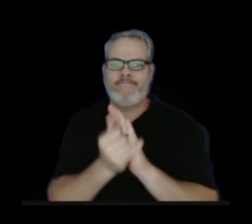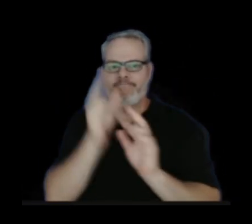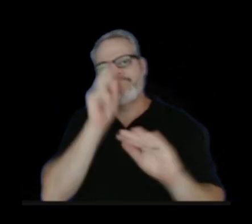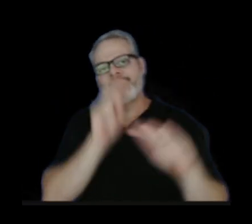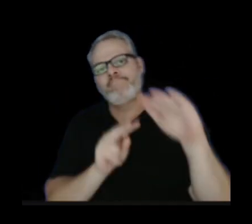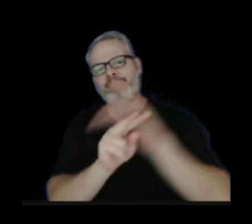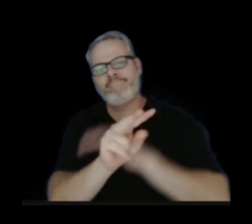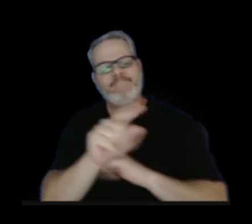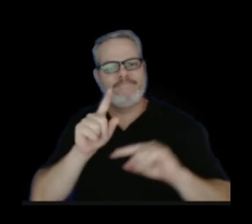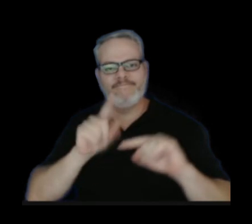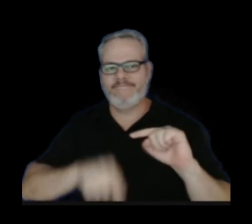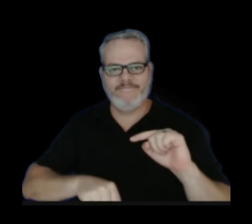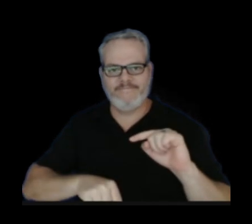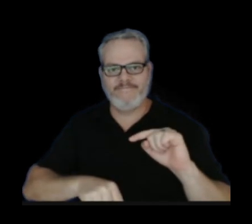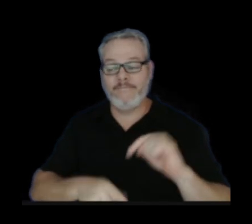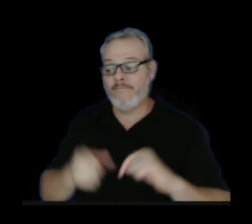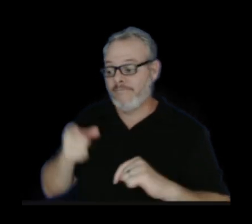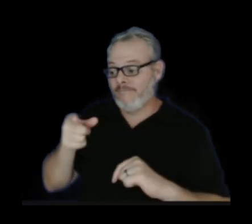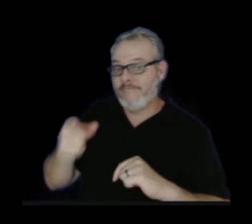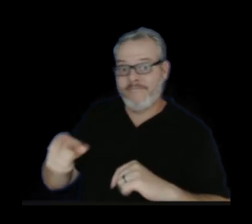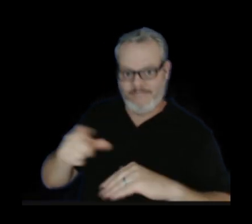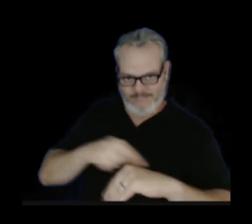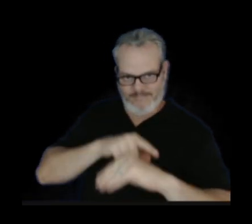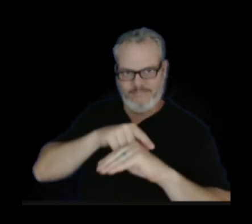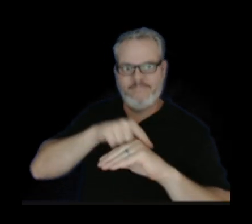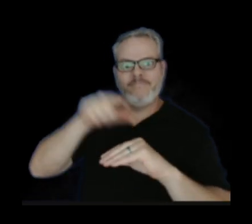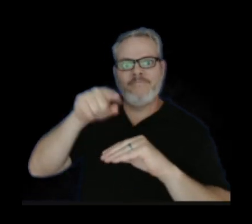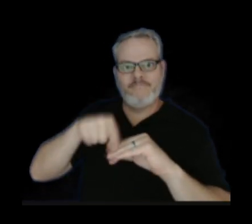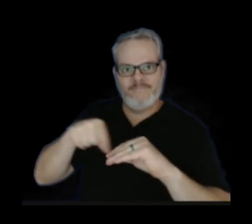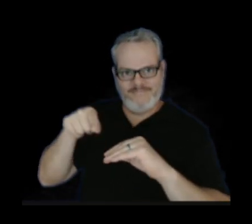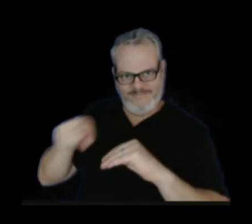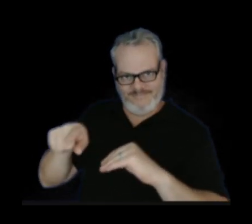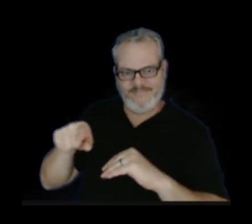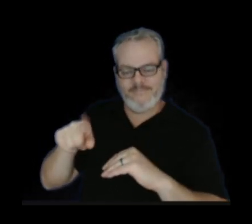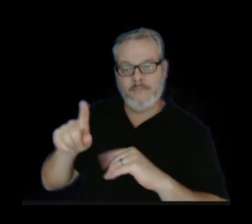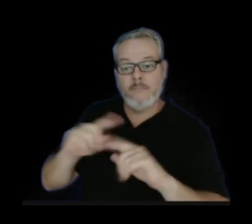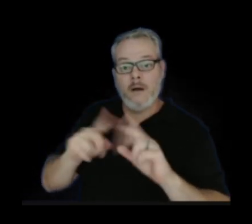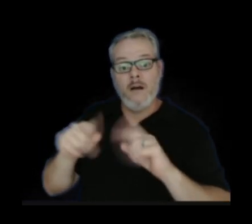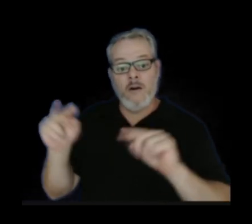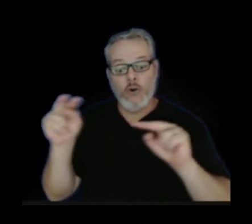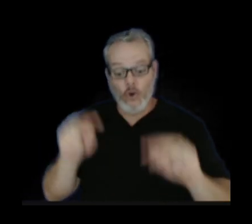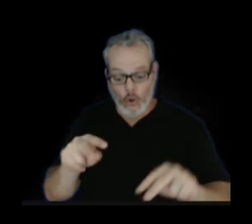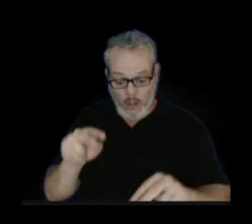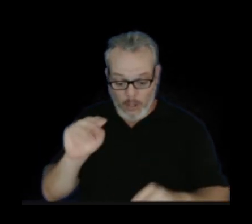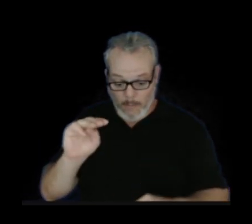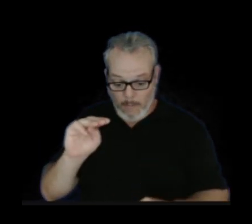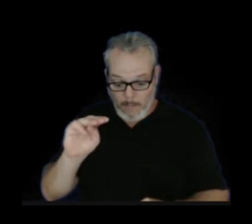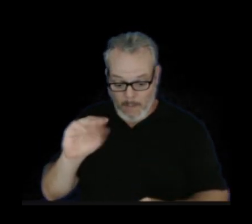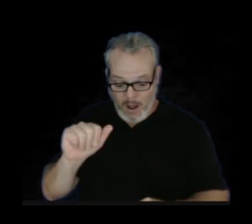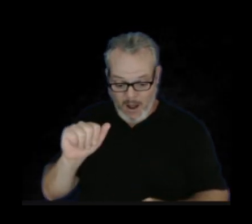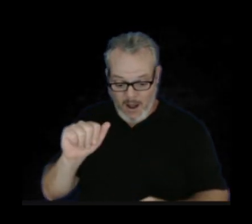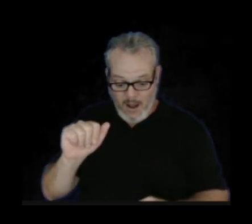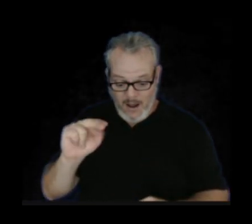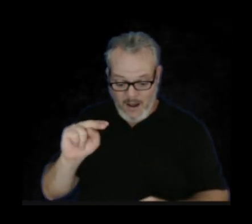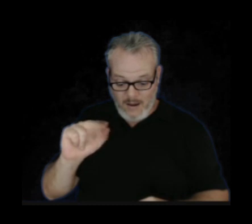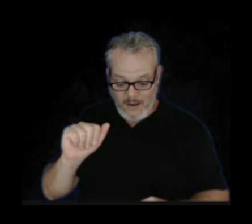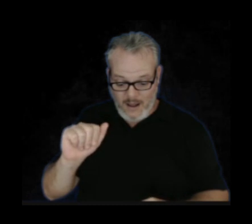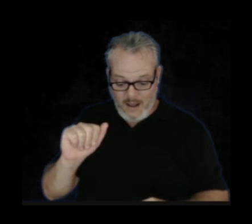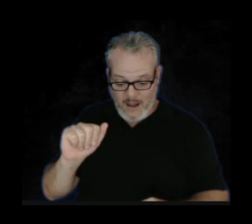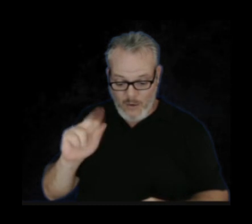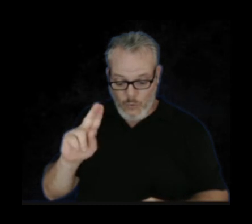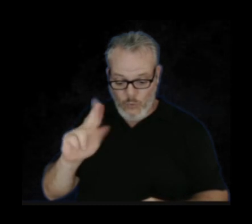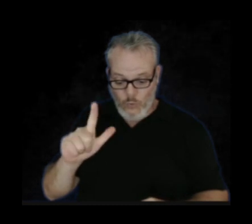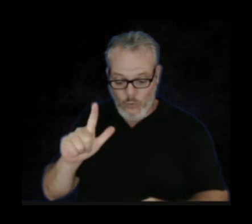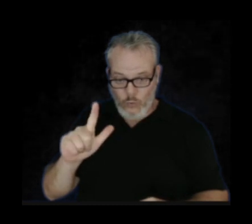So that's up at the summit. If we go down in the Middle East Rift by the bend by Manaulu at the escape road. This is the site of the